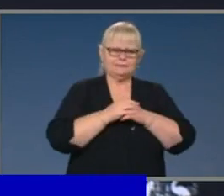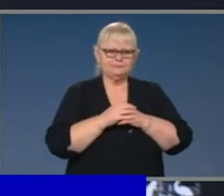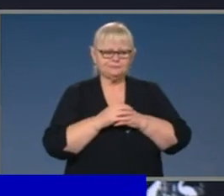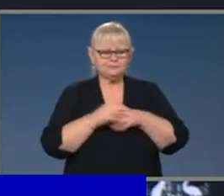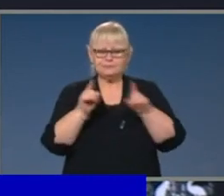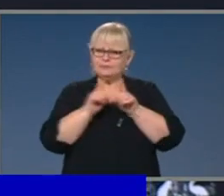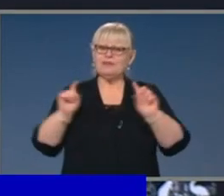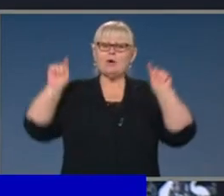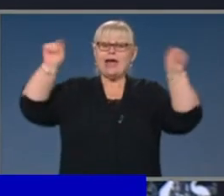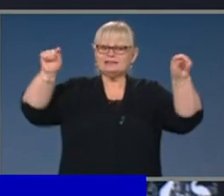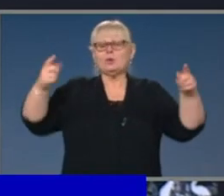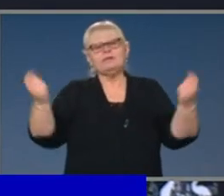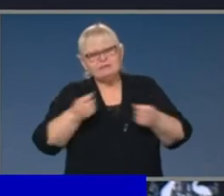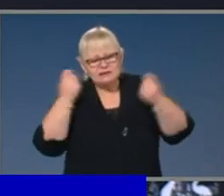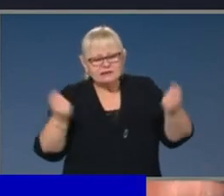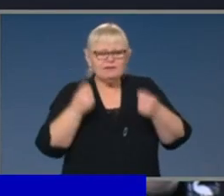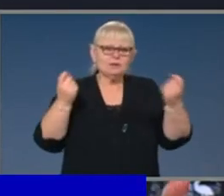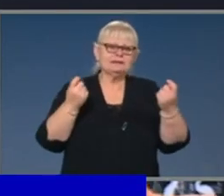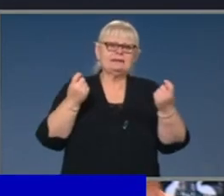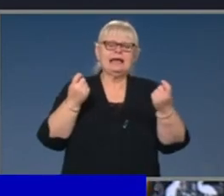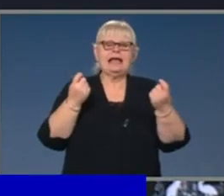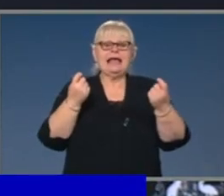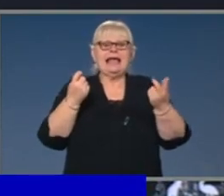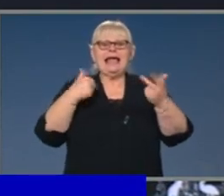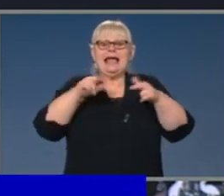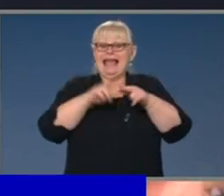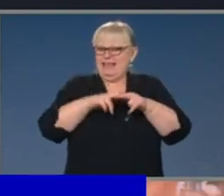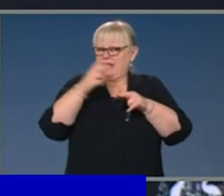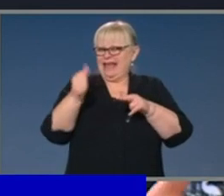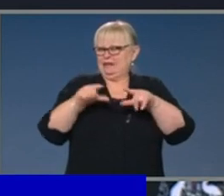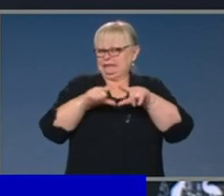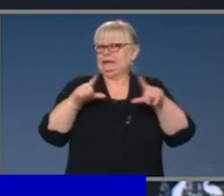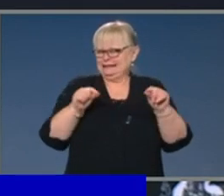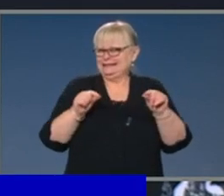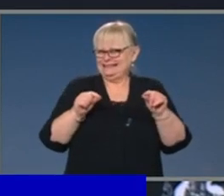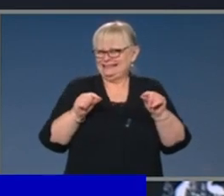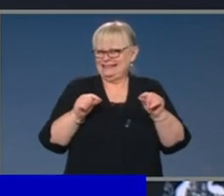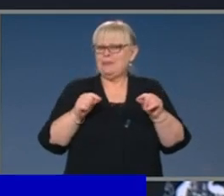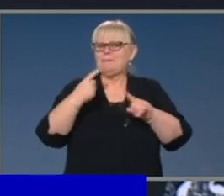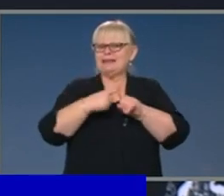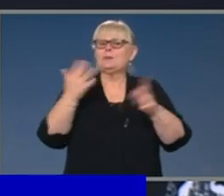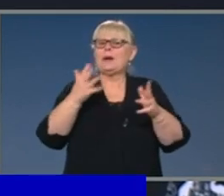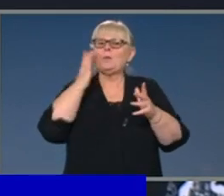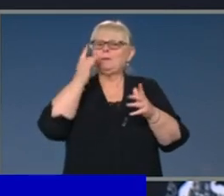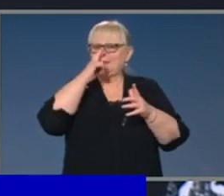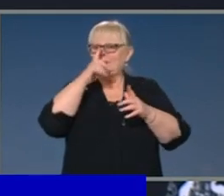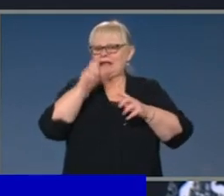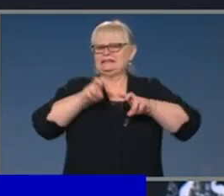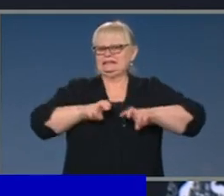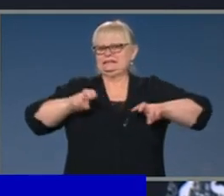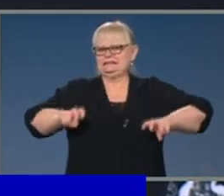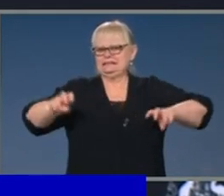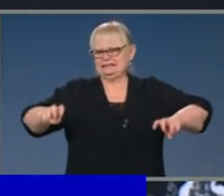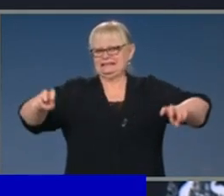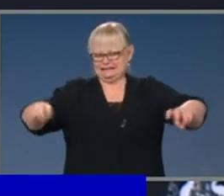outdoor festivals where they are ticketed and where they are seated. So if we're talking